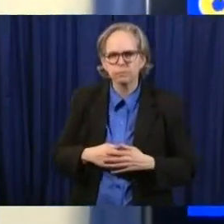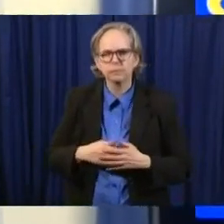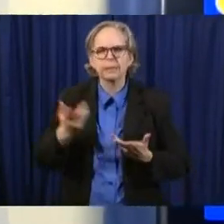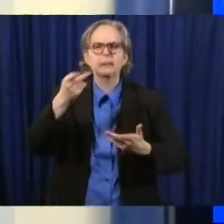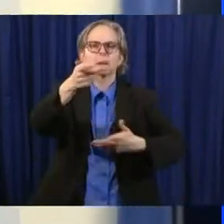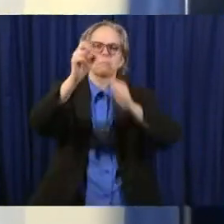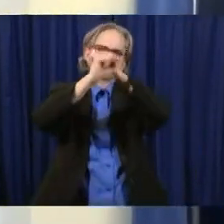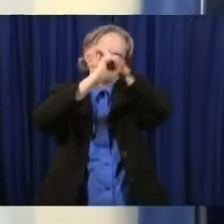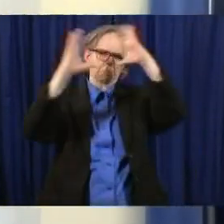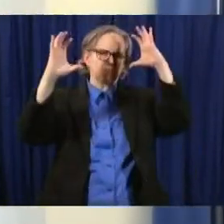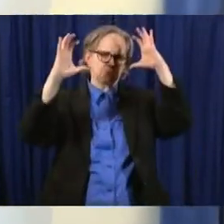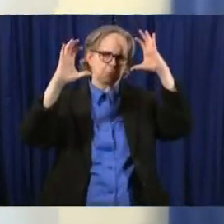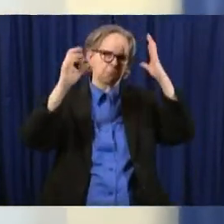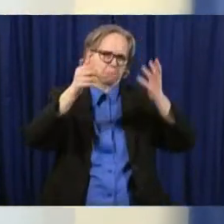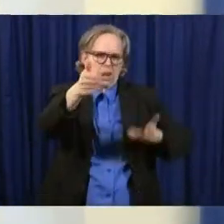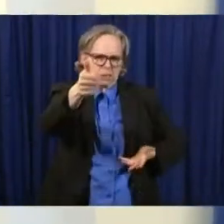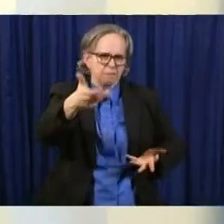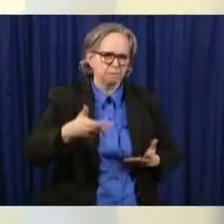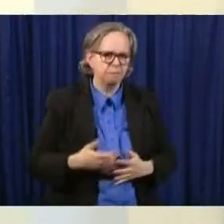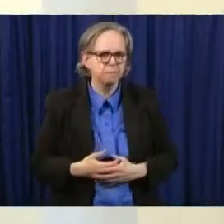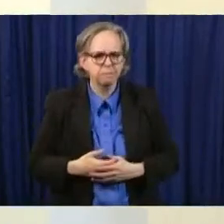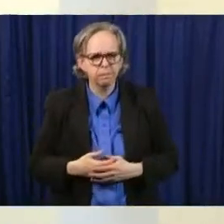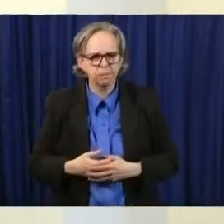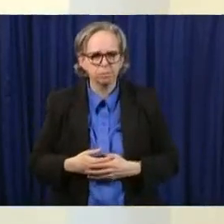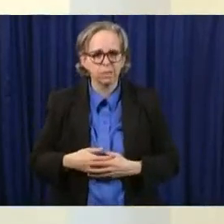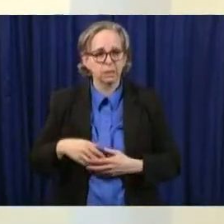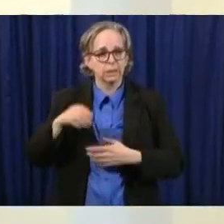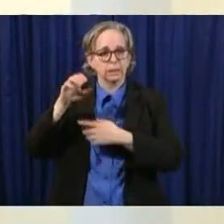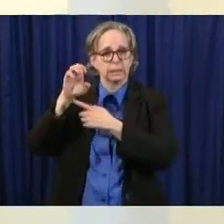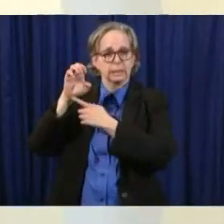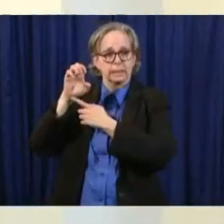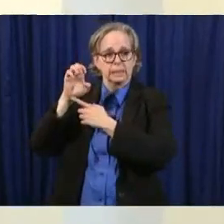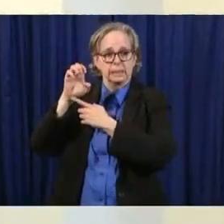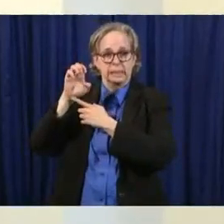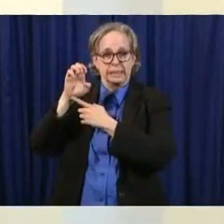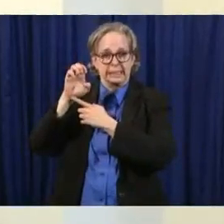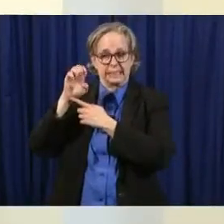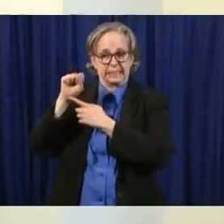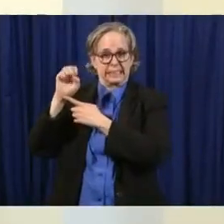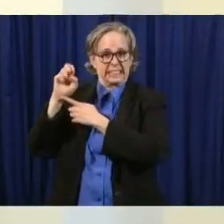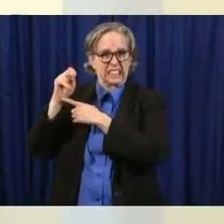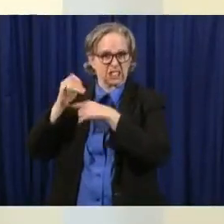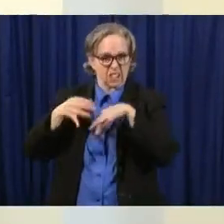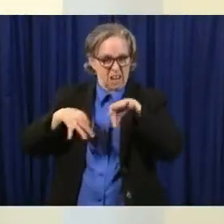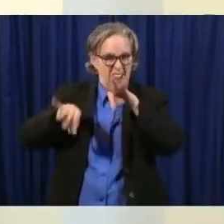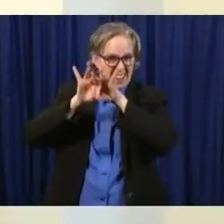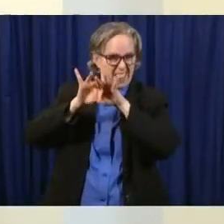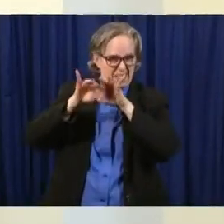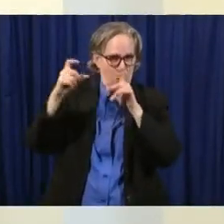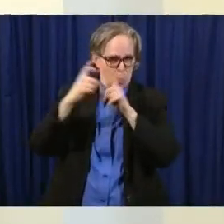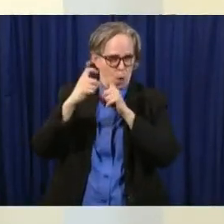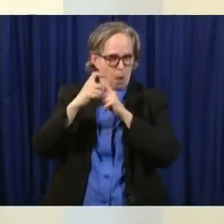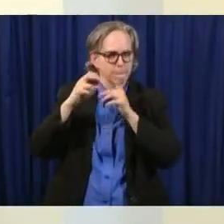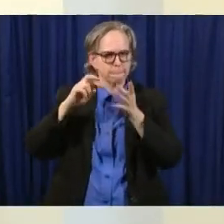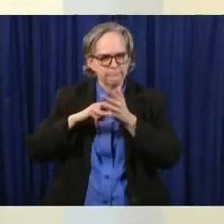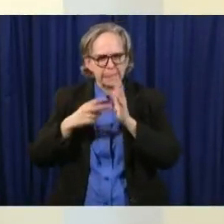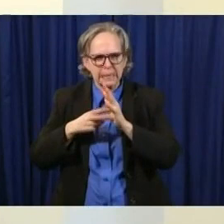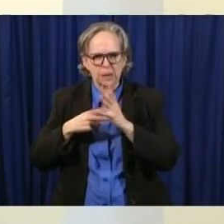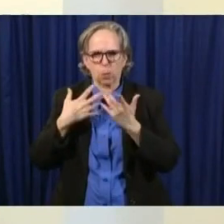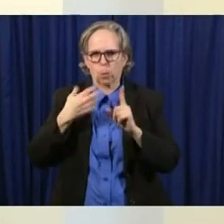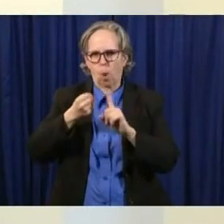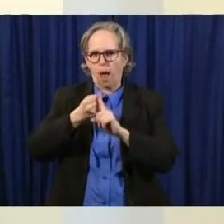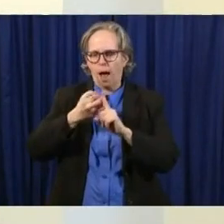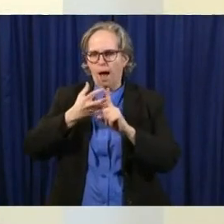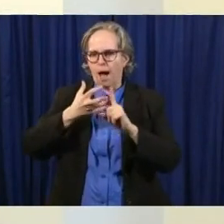essentialness to our lives like we are trying to expand out and regain the things that